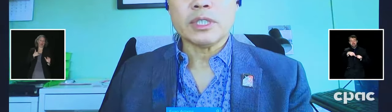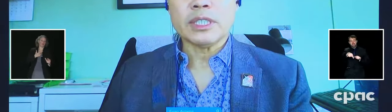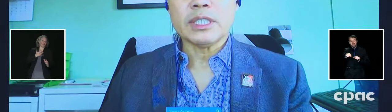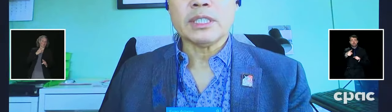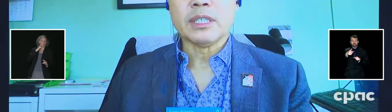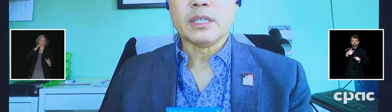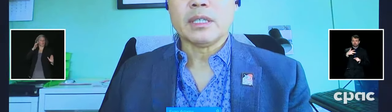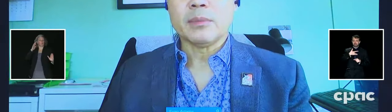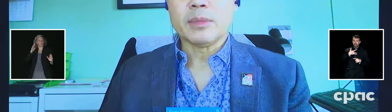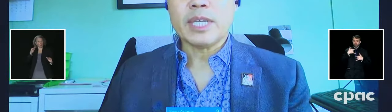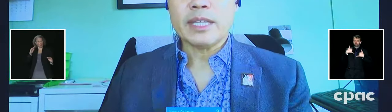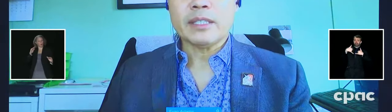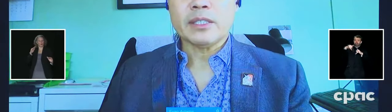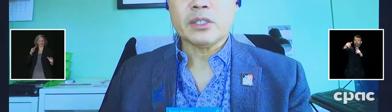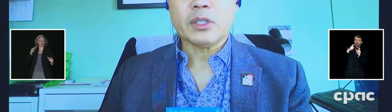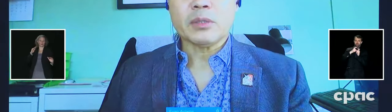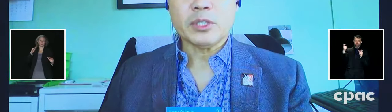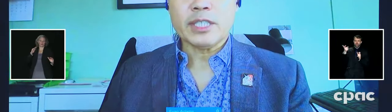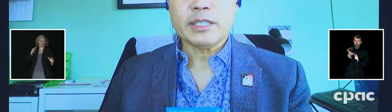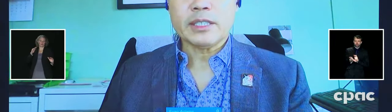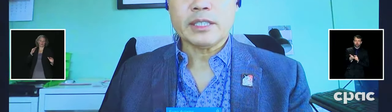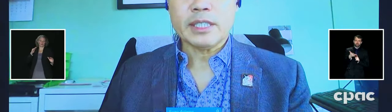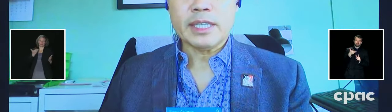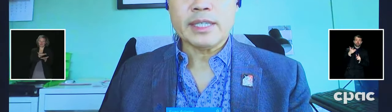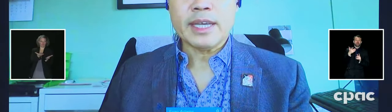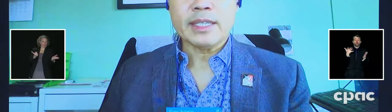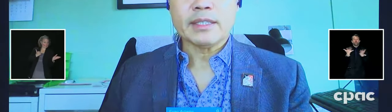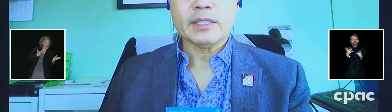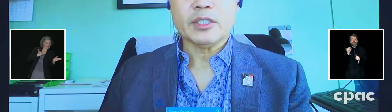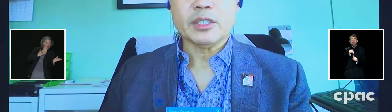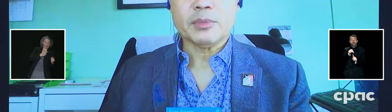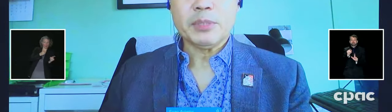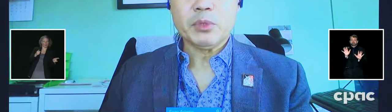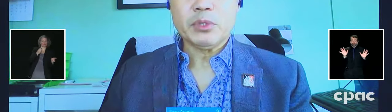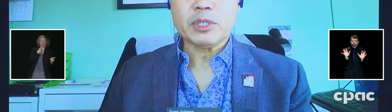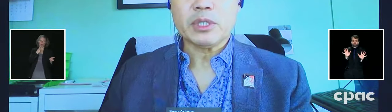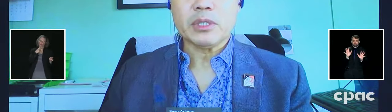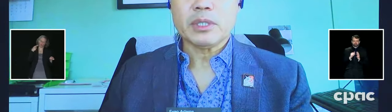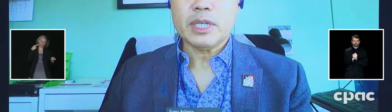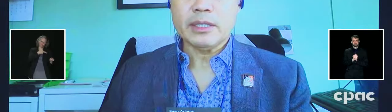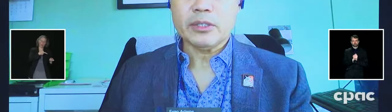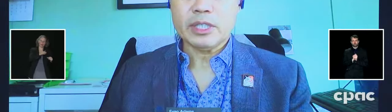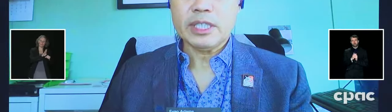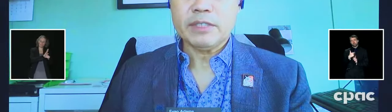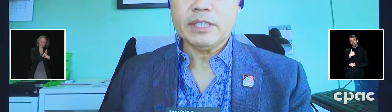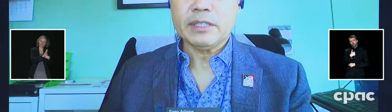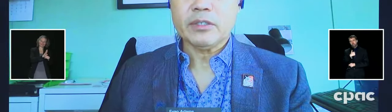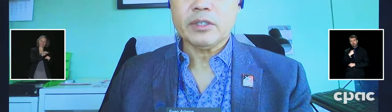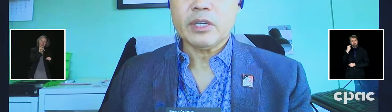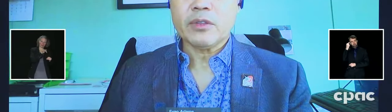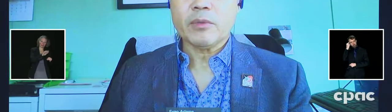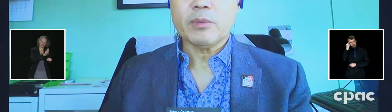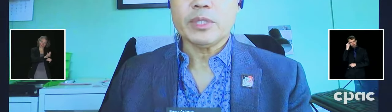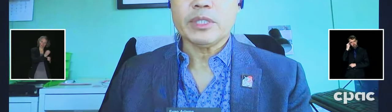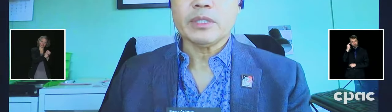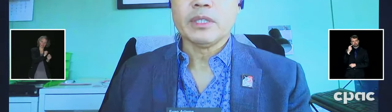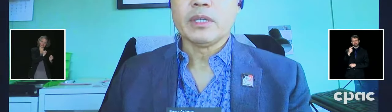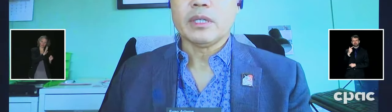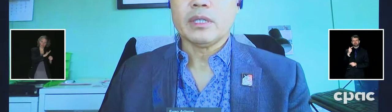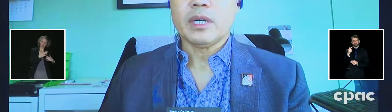Canada has not been shy to say that Indigenous peoples and their safety and their health and wellbeing